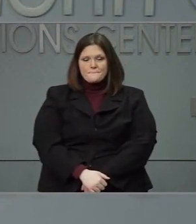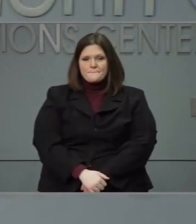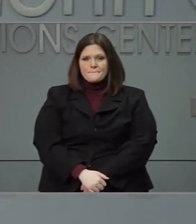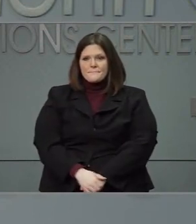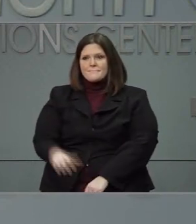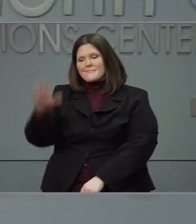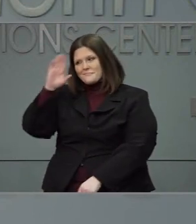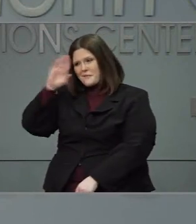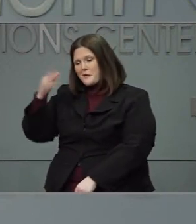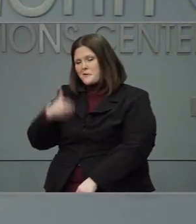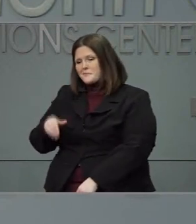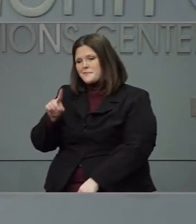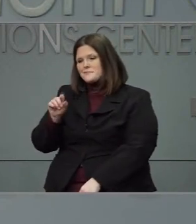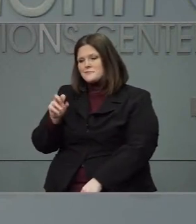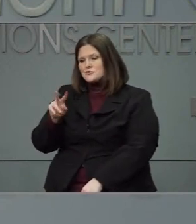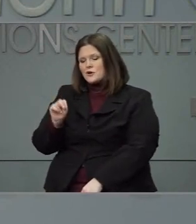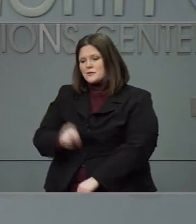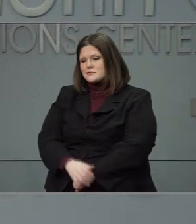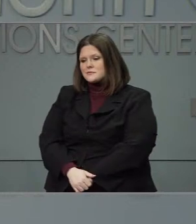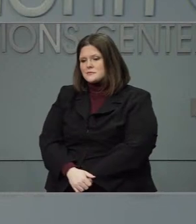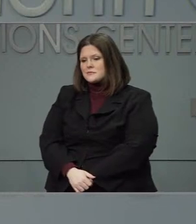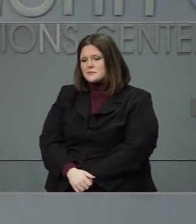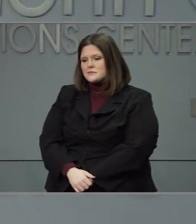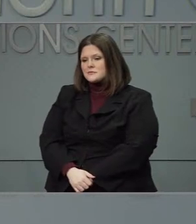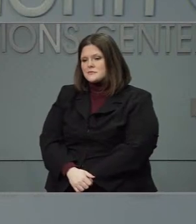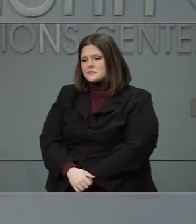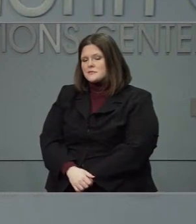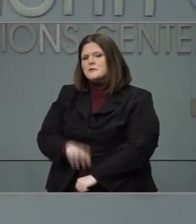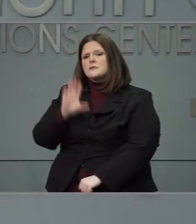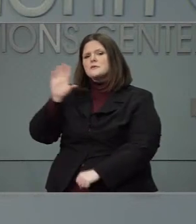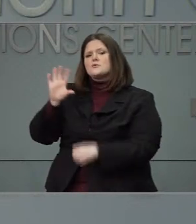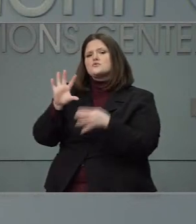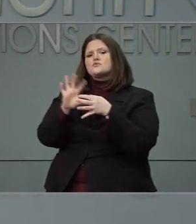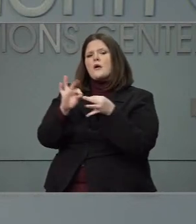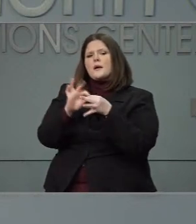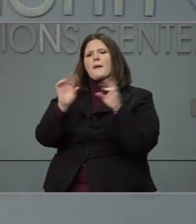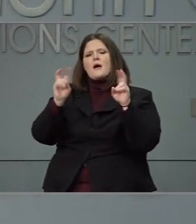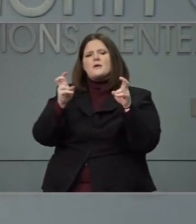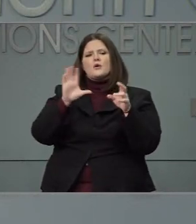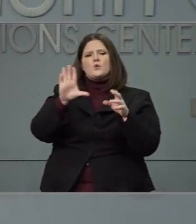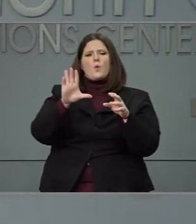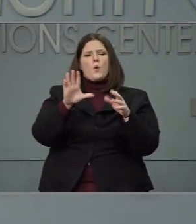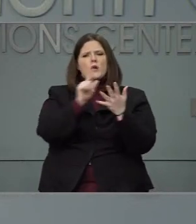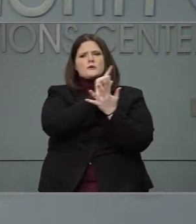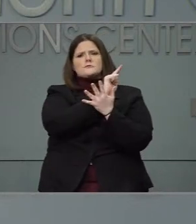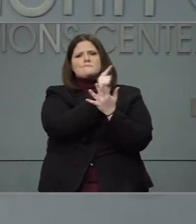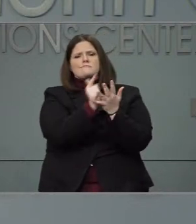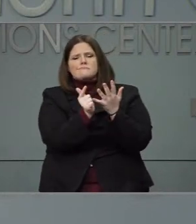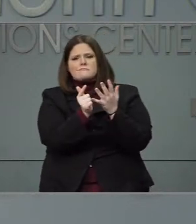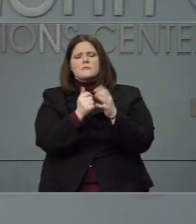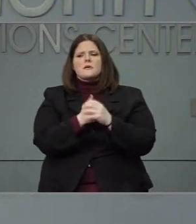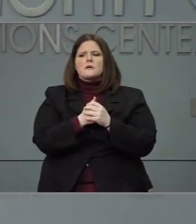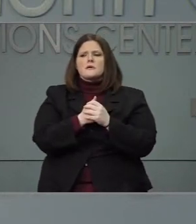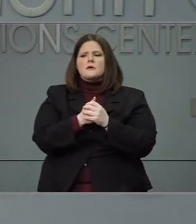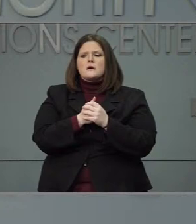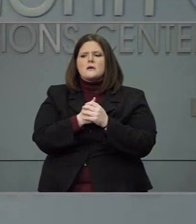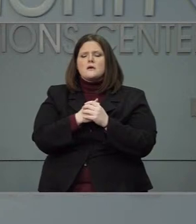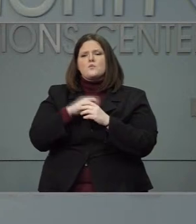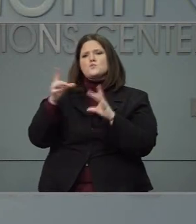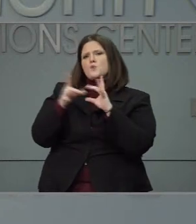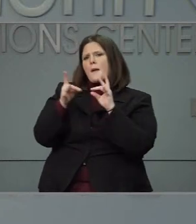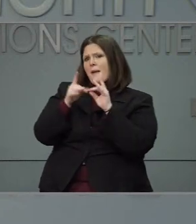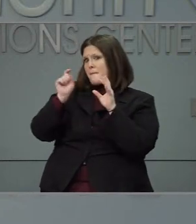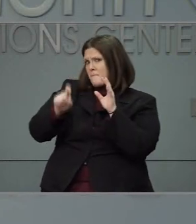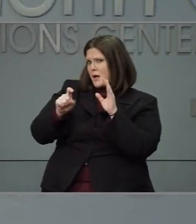my question. Just what you were saying about spot in line. What's being done to fix the problems at UNC and elsewhere about registering